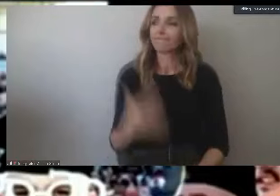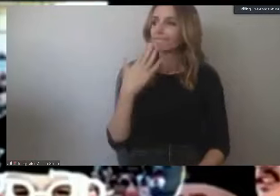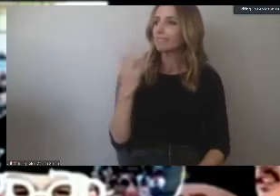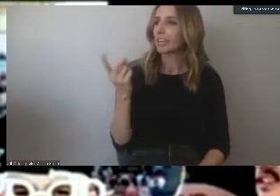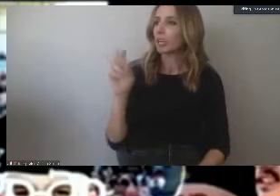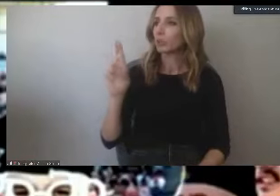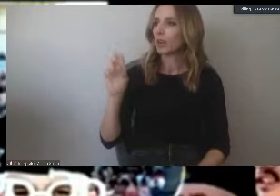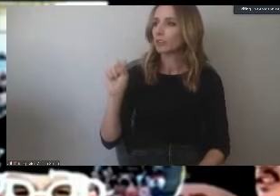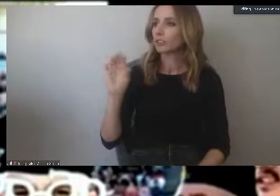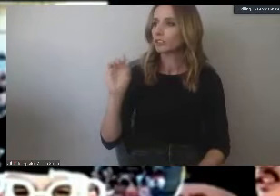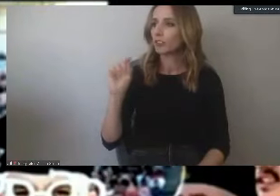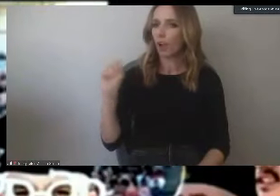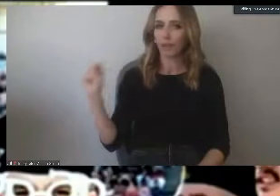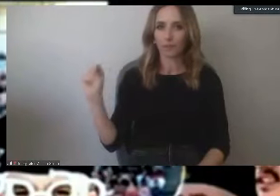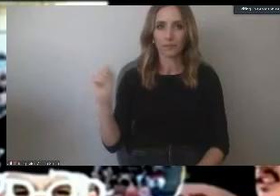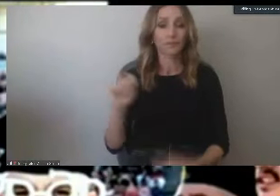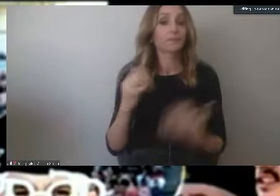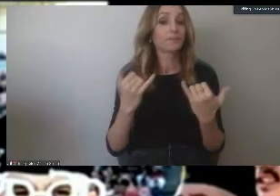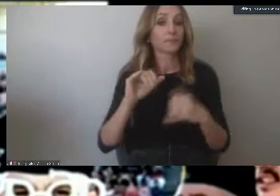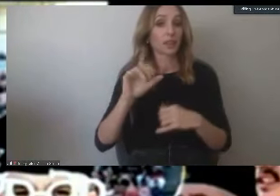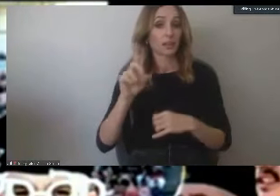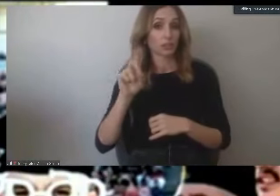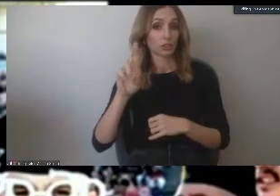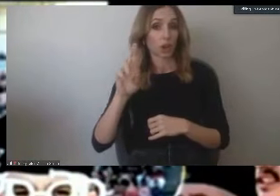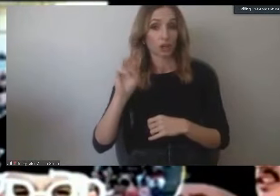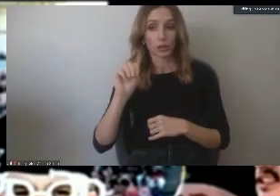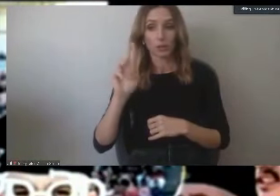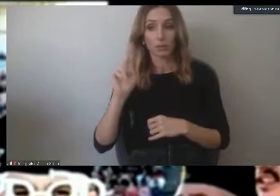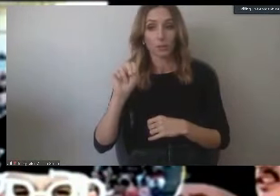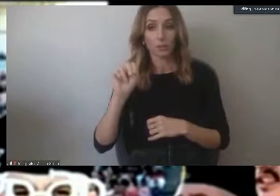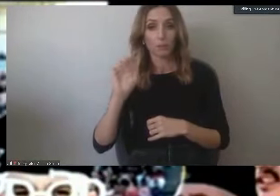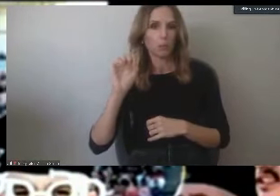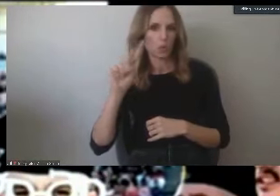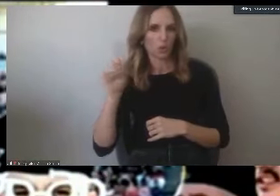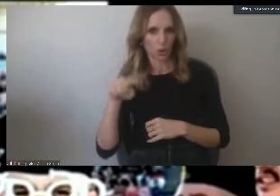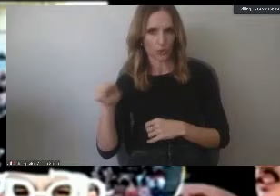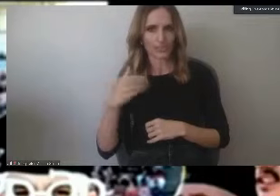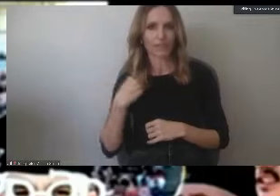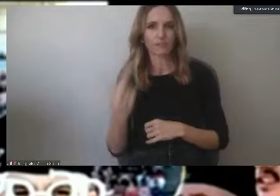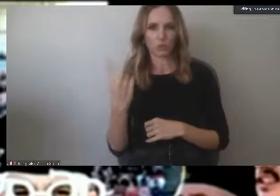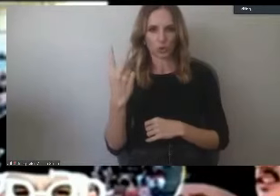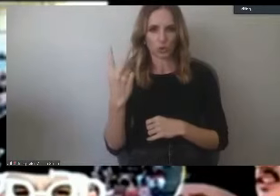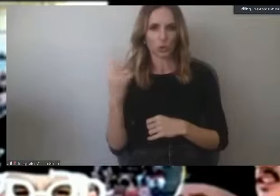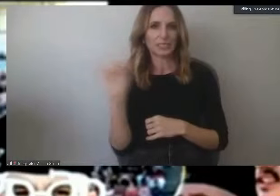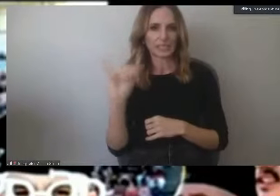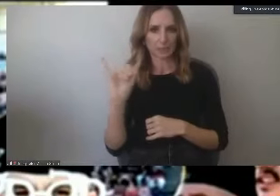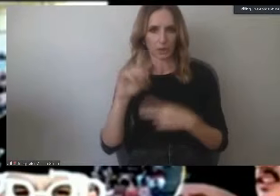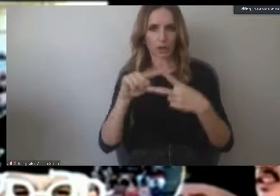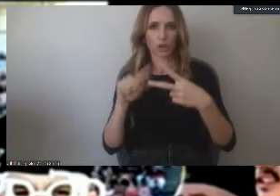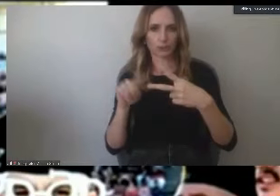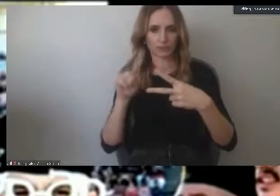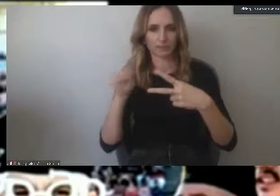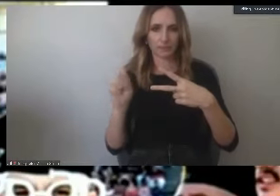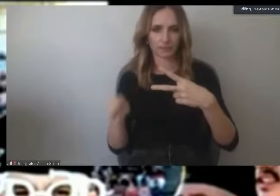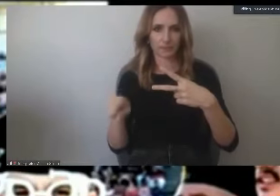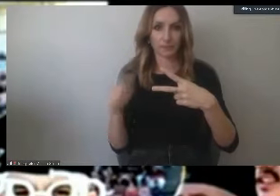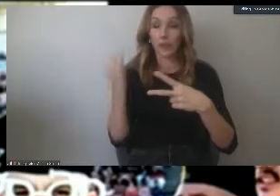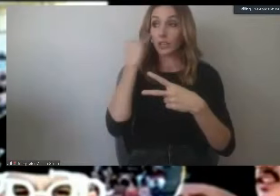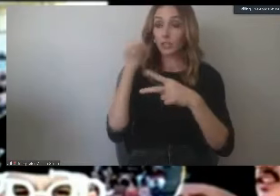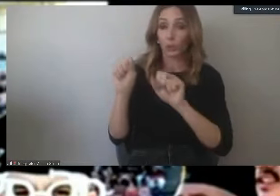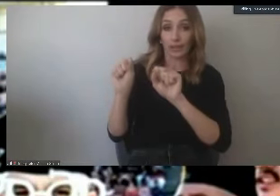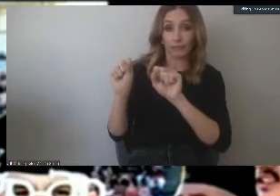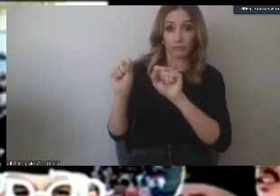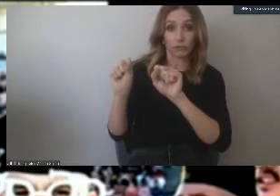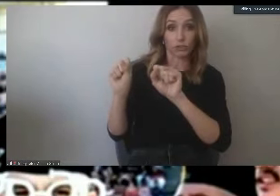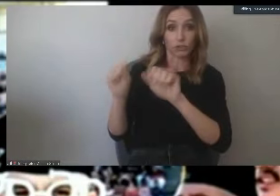Dr. Scott. Dr. Munoz, there's two here that are similar as well. I'm going to put them together. For those that drop their courses